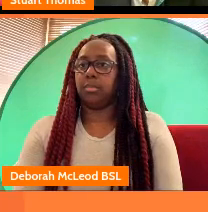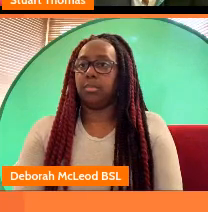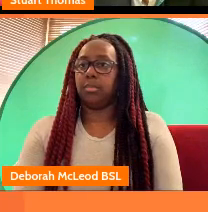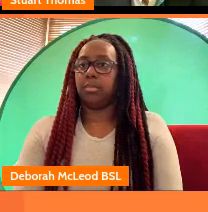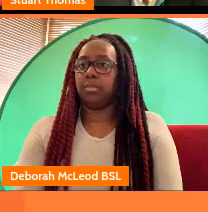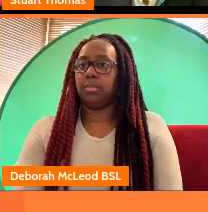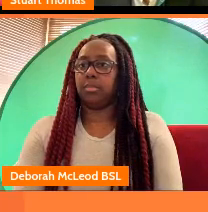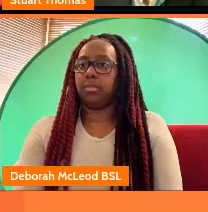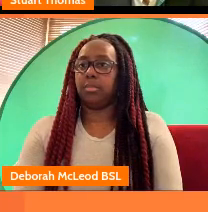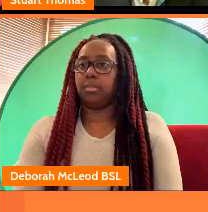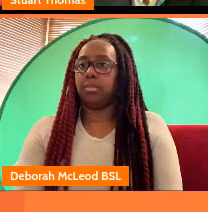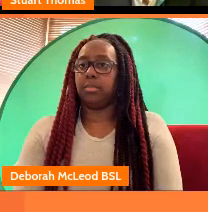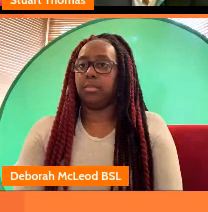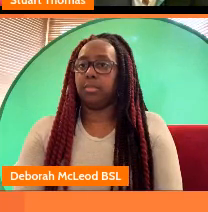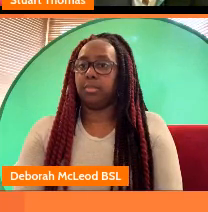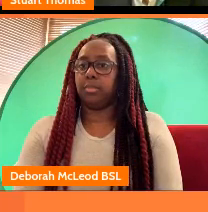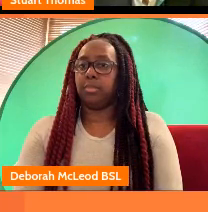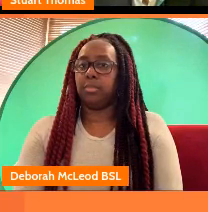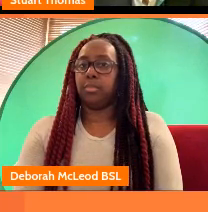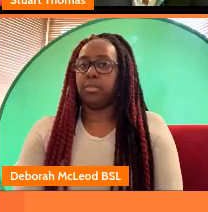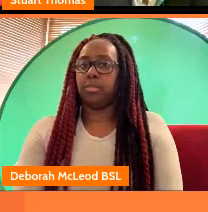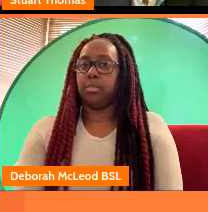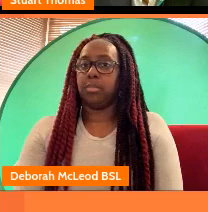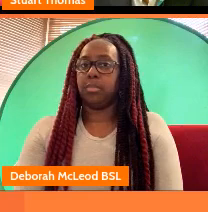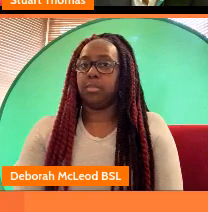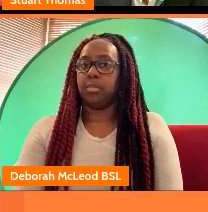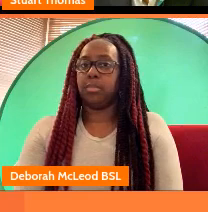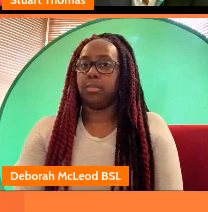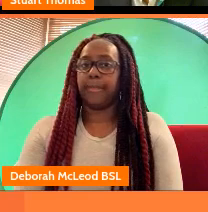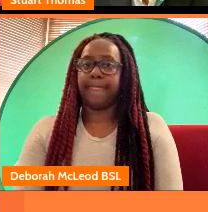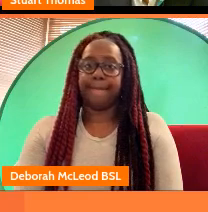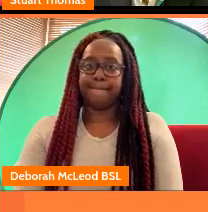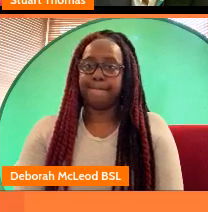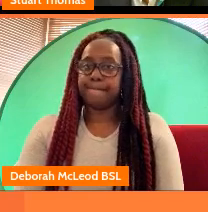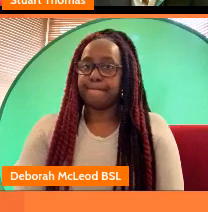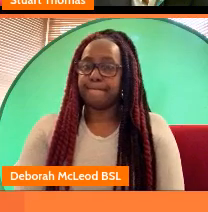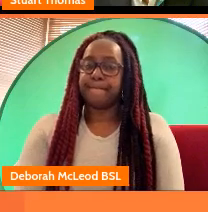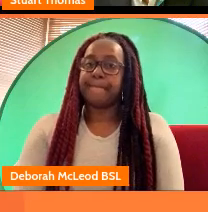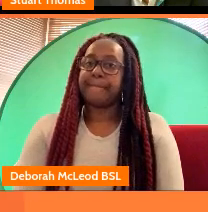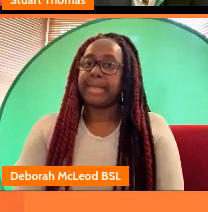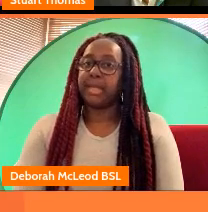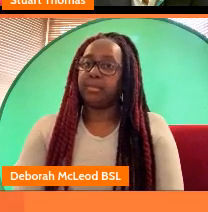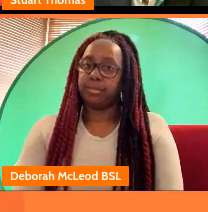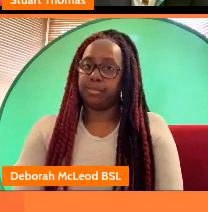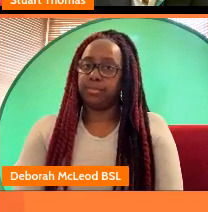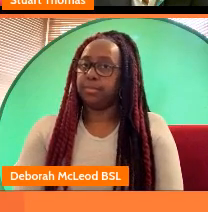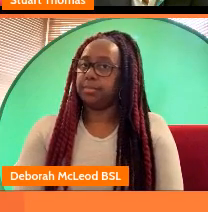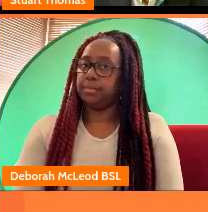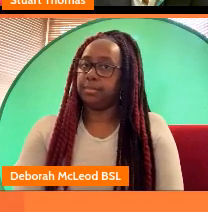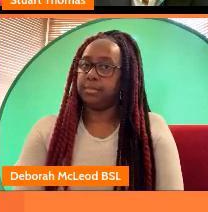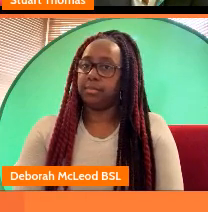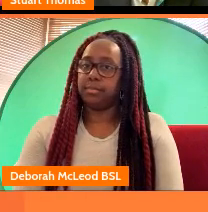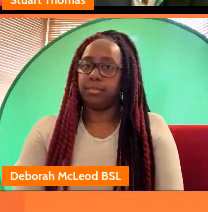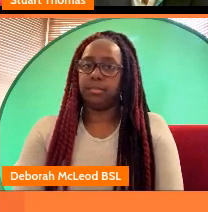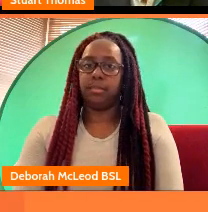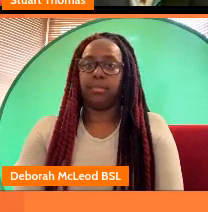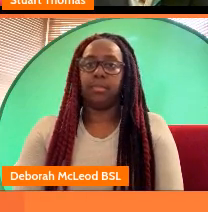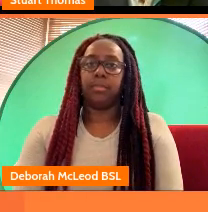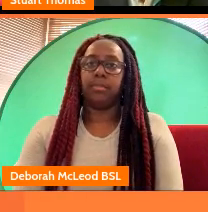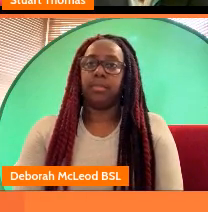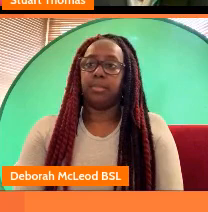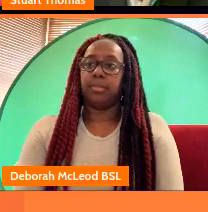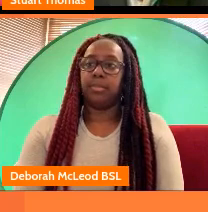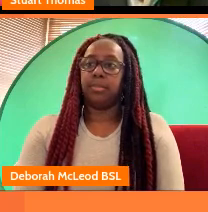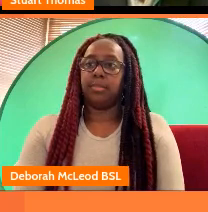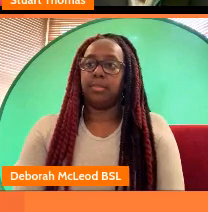the fact that i'm learning about editorial considerations and what that means in production what it means in